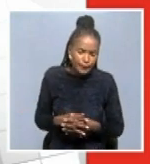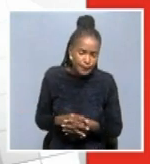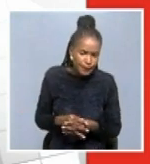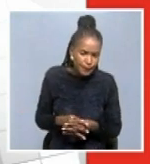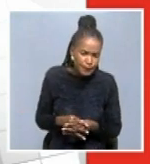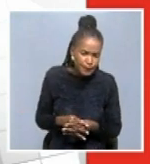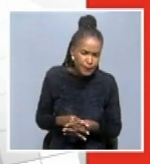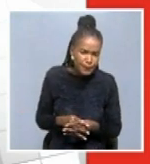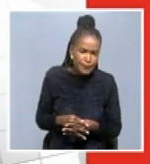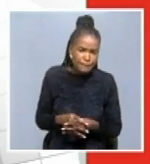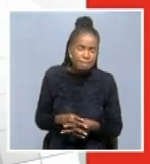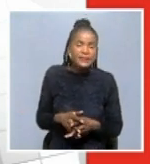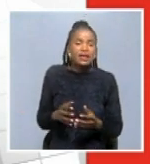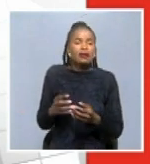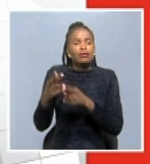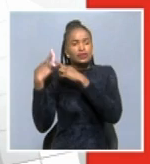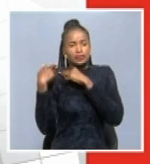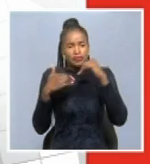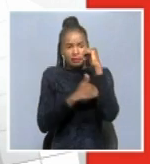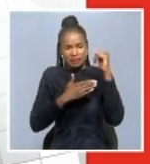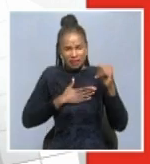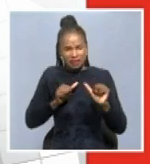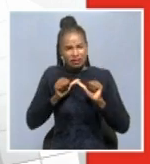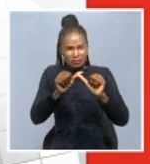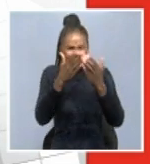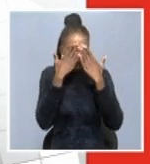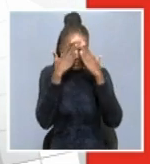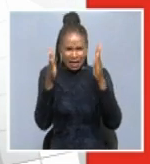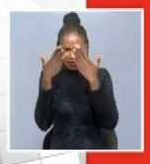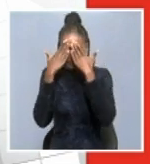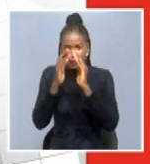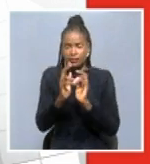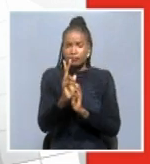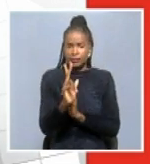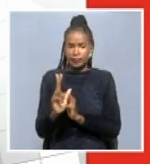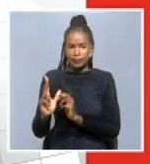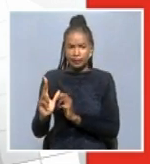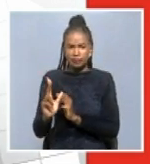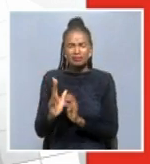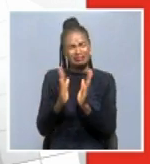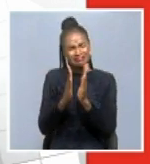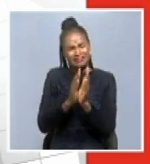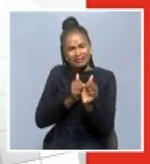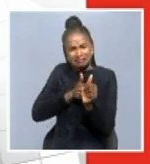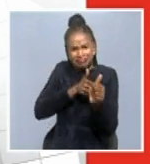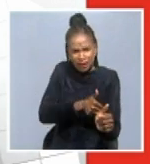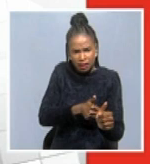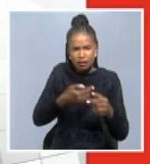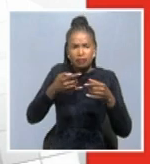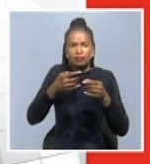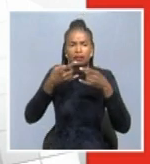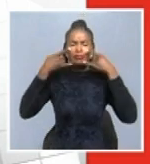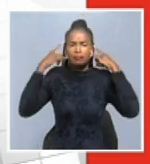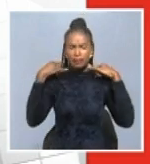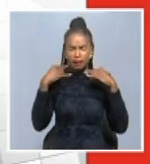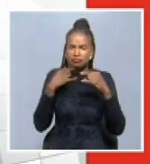um, educating our community to continue adhering to the protocols of wearing a mask. Of